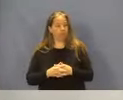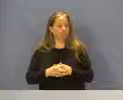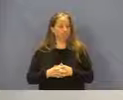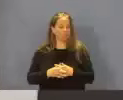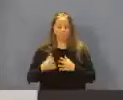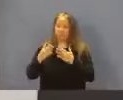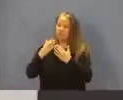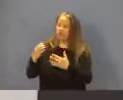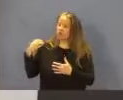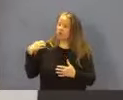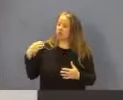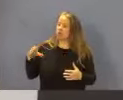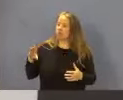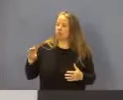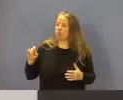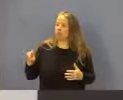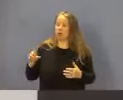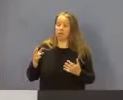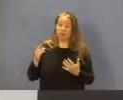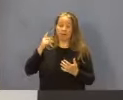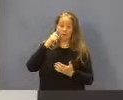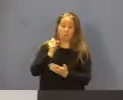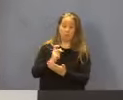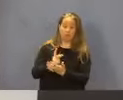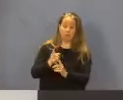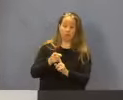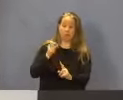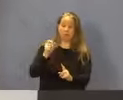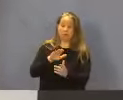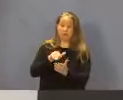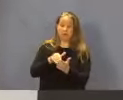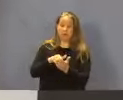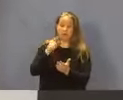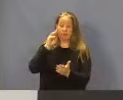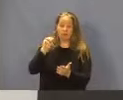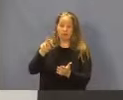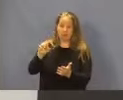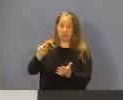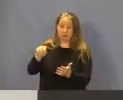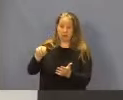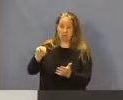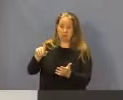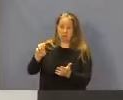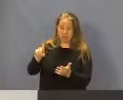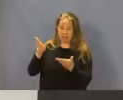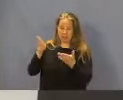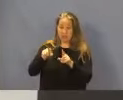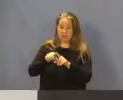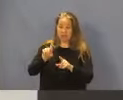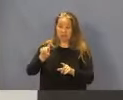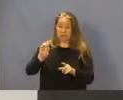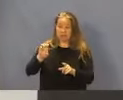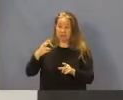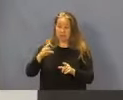Thank you, Chairman Boyd. Pending approval from the Centers for Medicare and Medicaid Services and the DCH